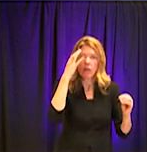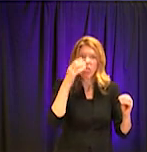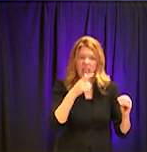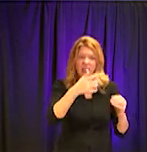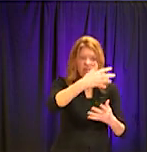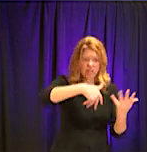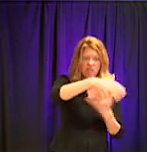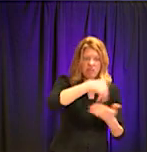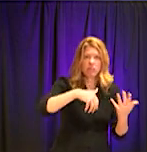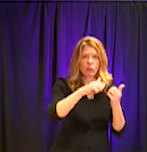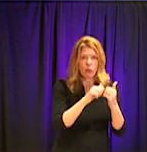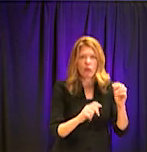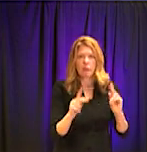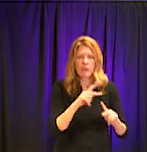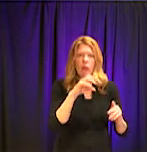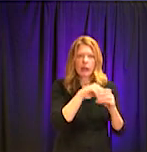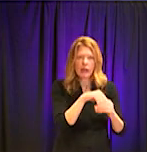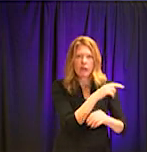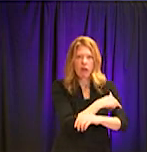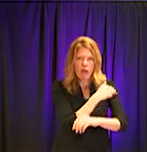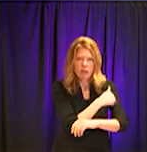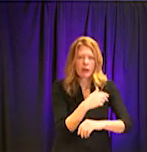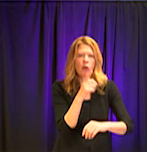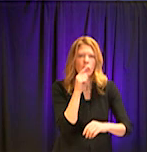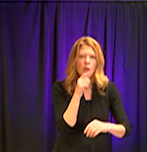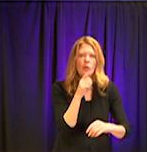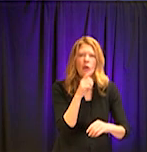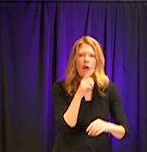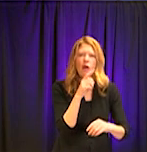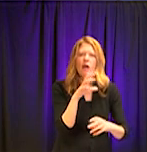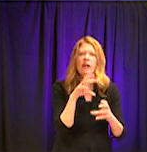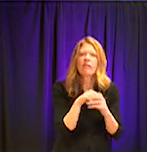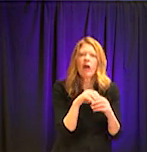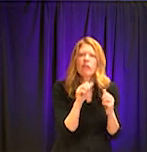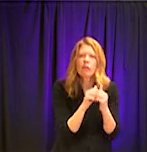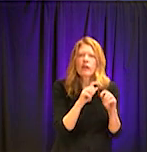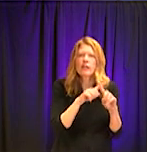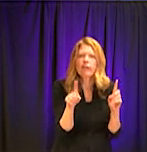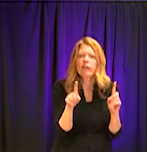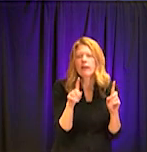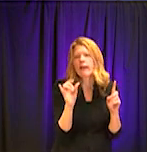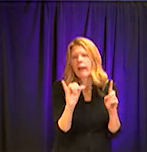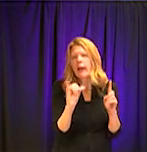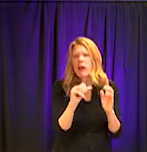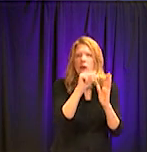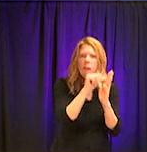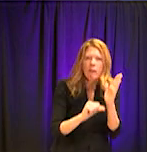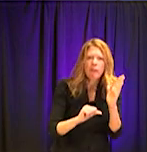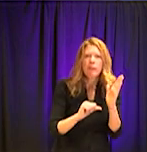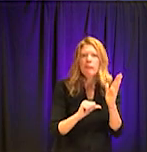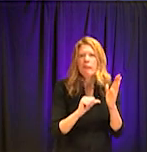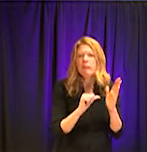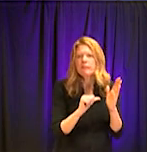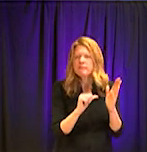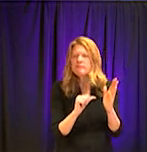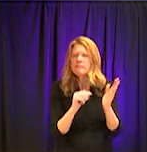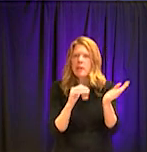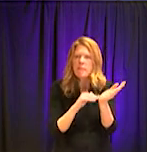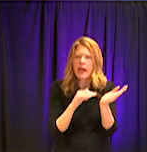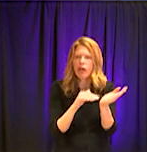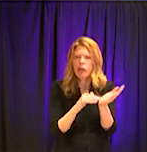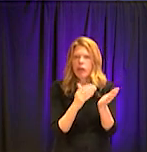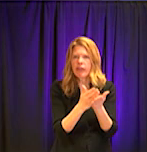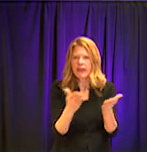increase, let's say, these very, very tiny droplet nuclei or aerosols that the